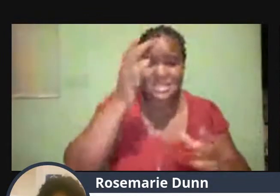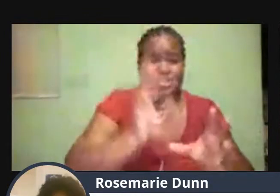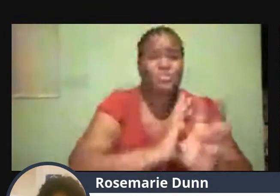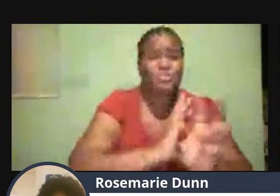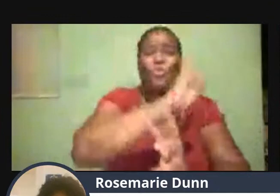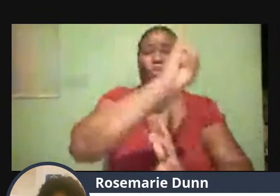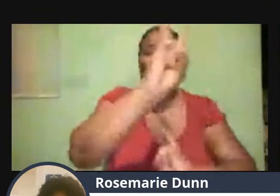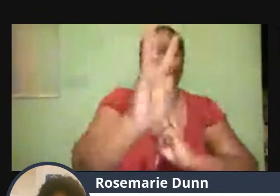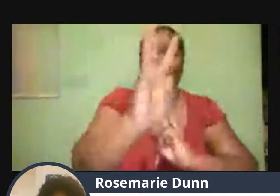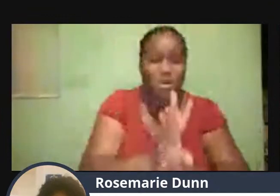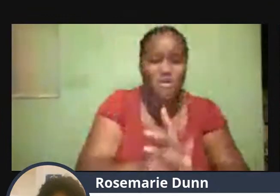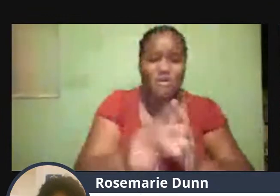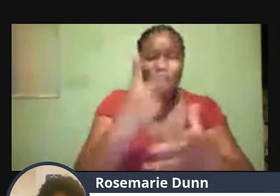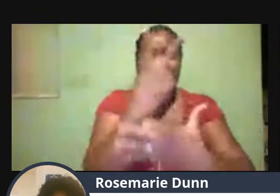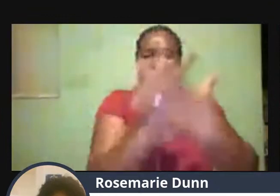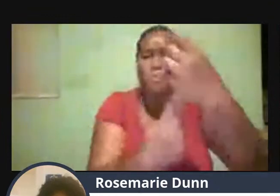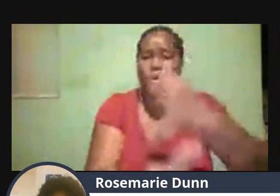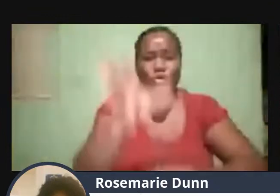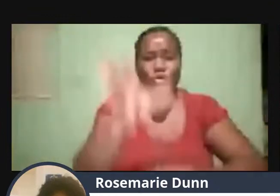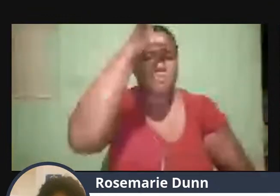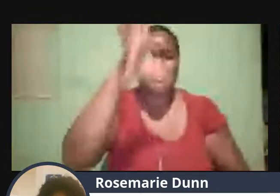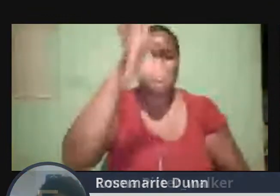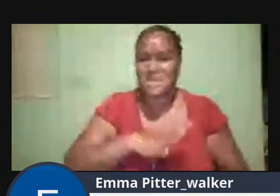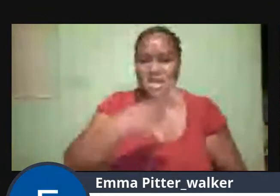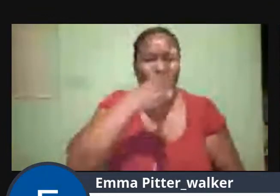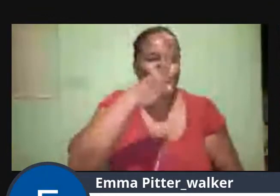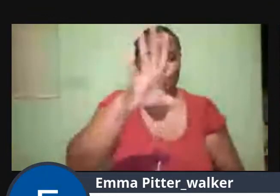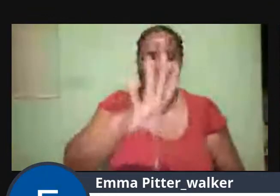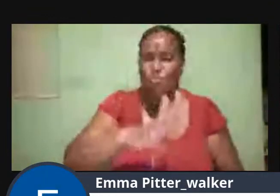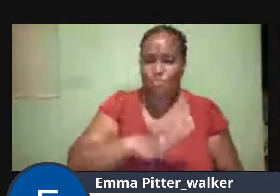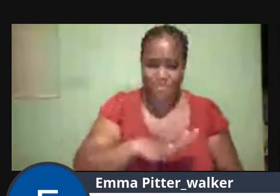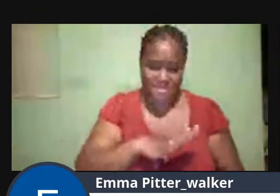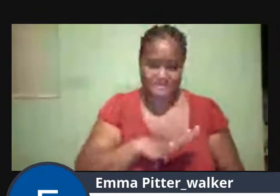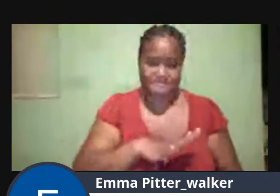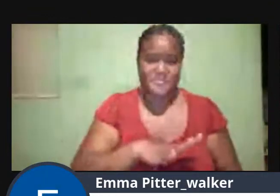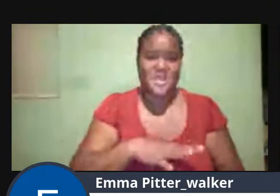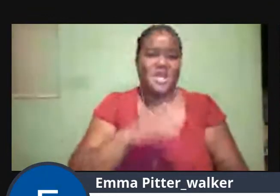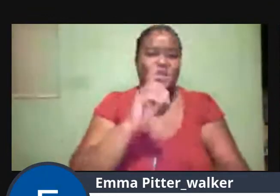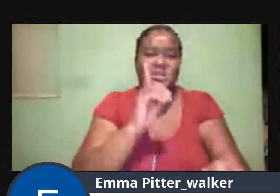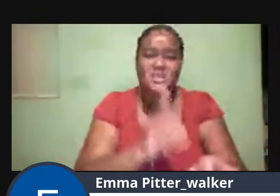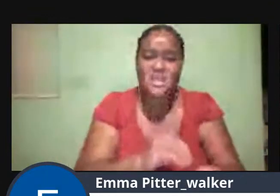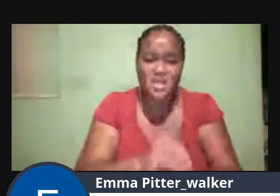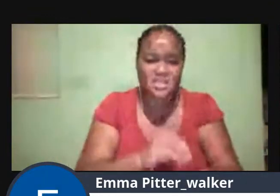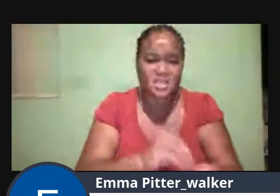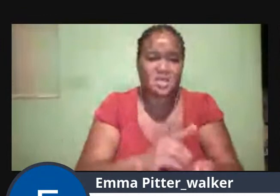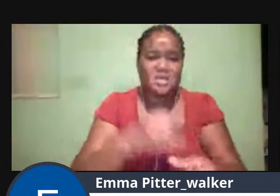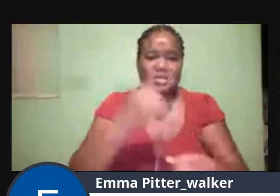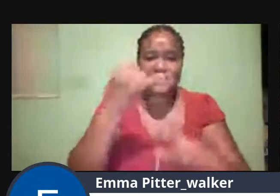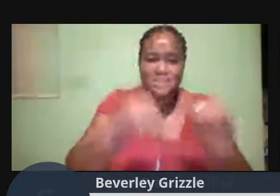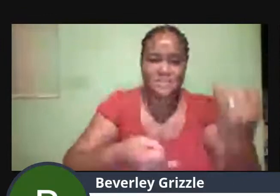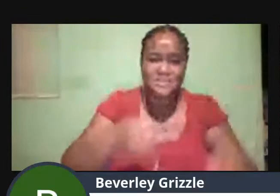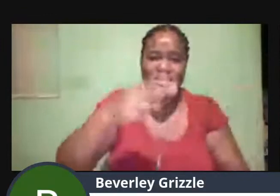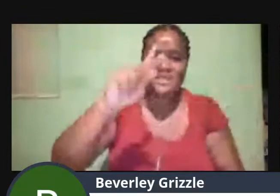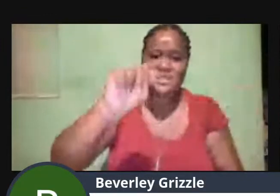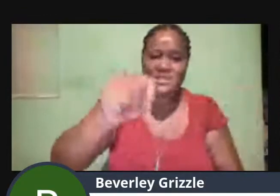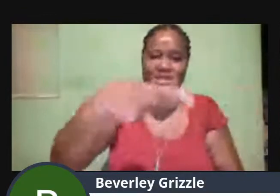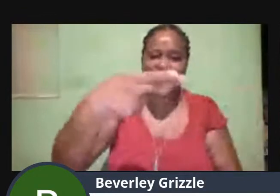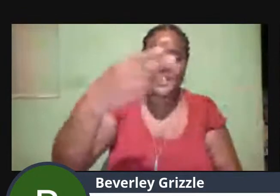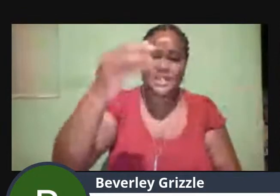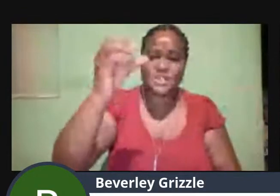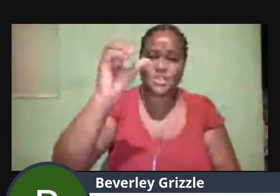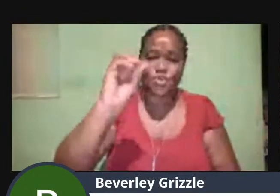men And women According to Dr. Carla Thompson In the article